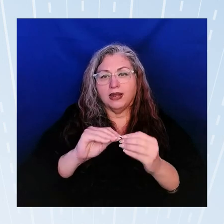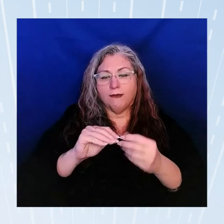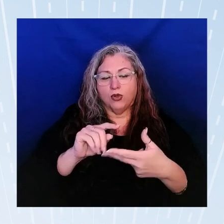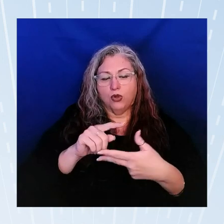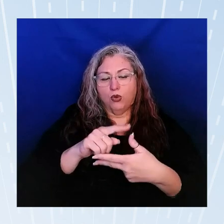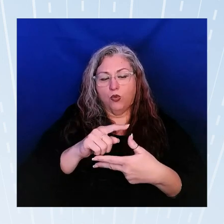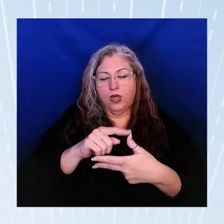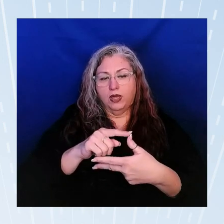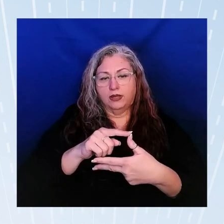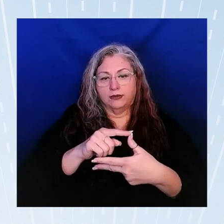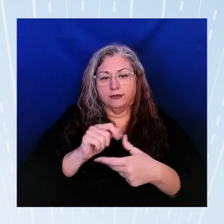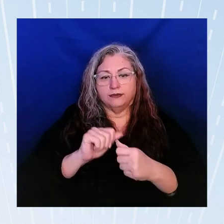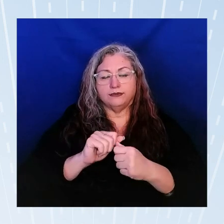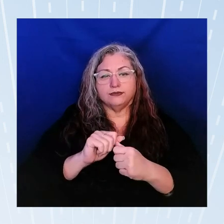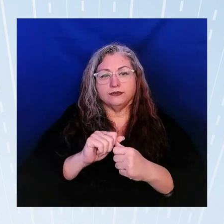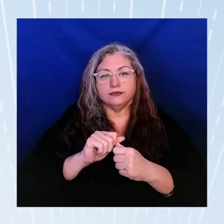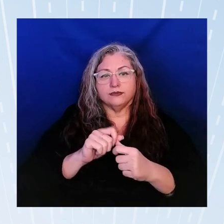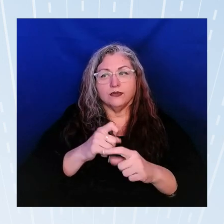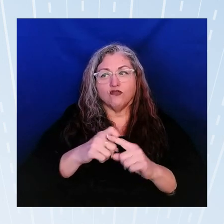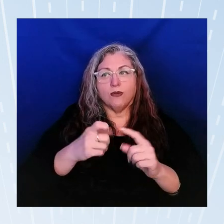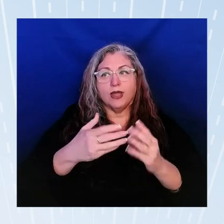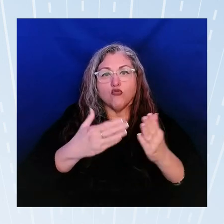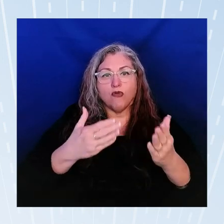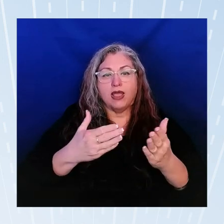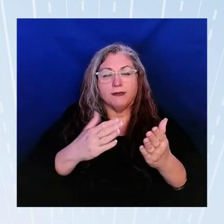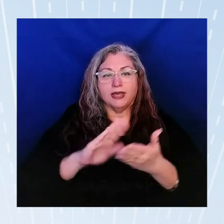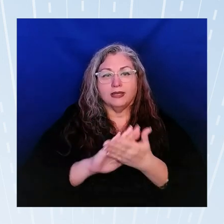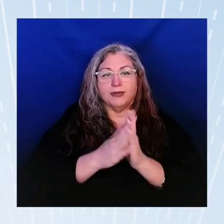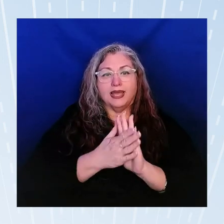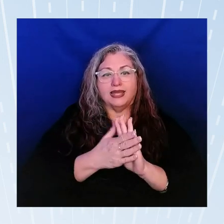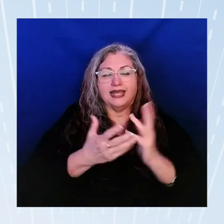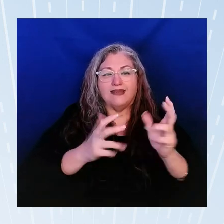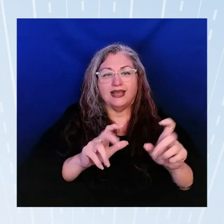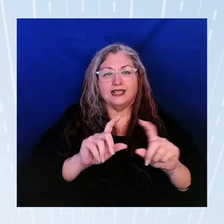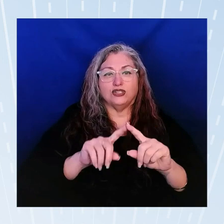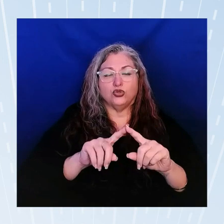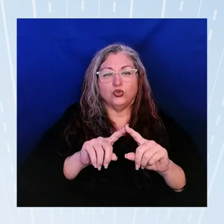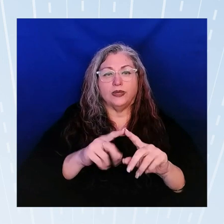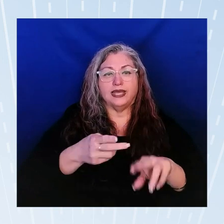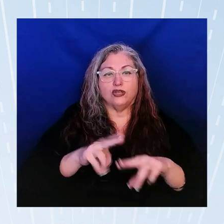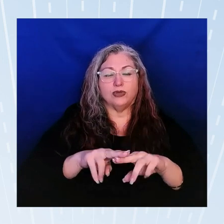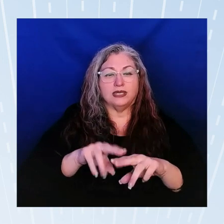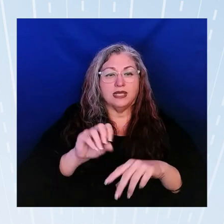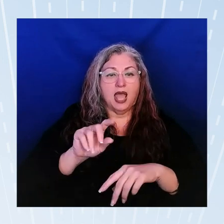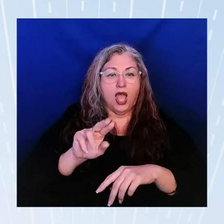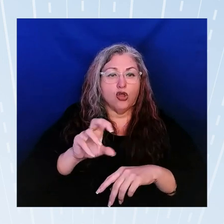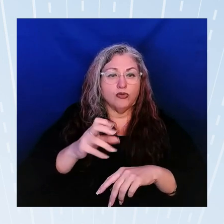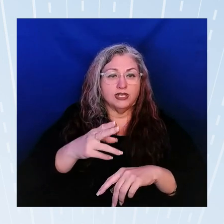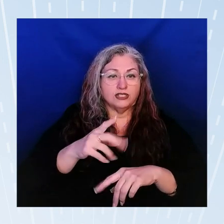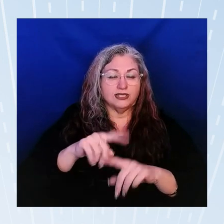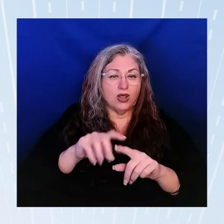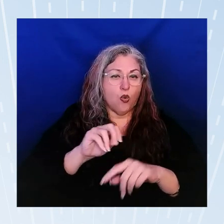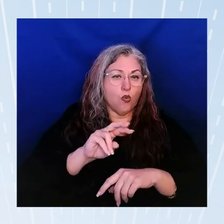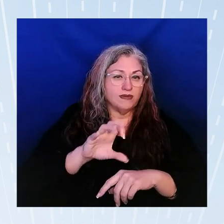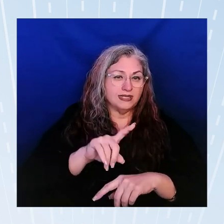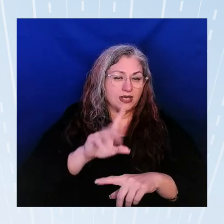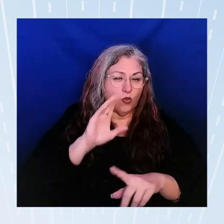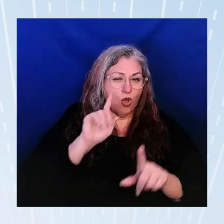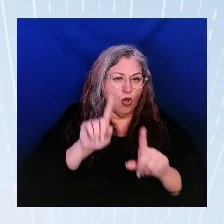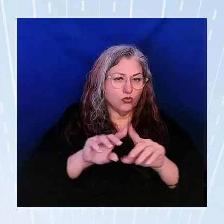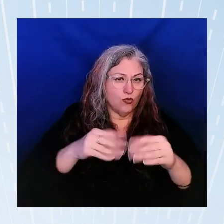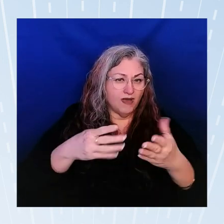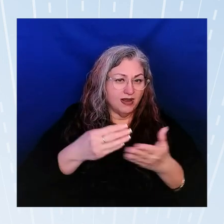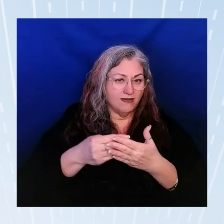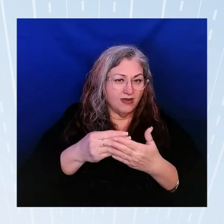um from recommendation to investing increased outreach if I understood this correctly OVC is also providing funds